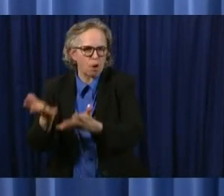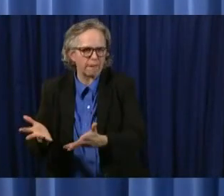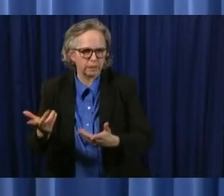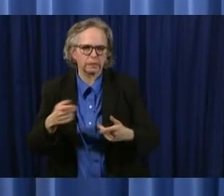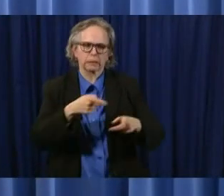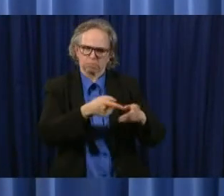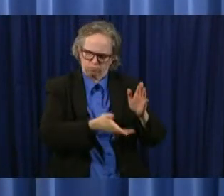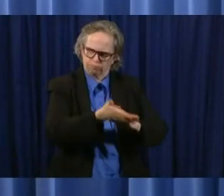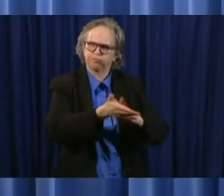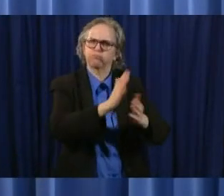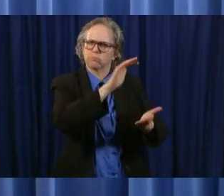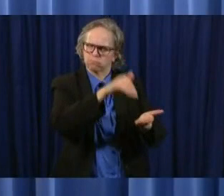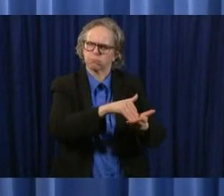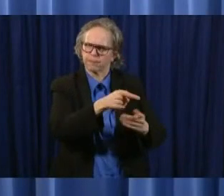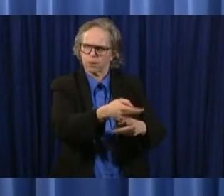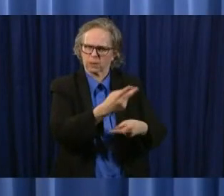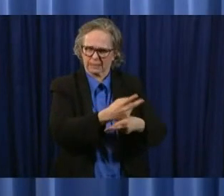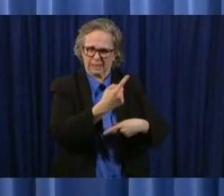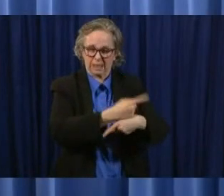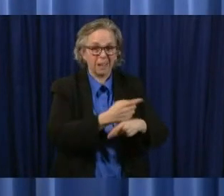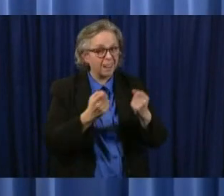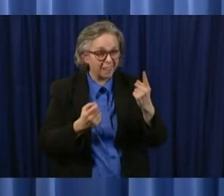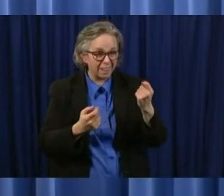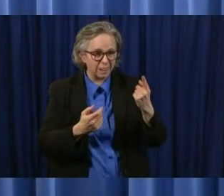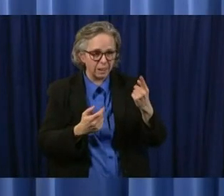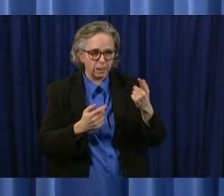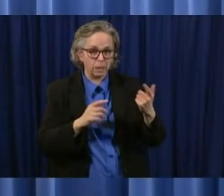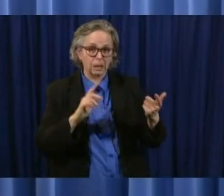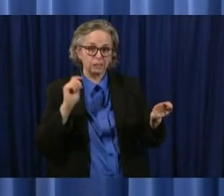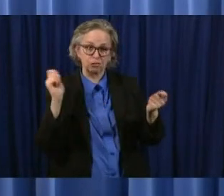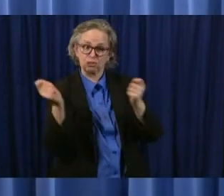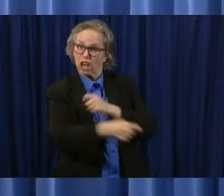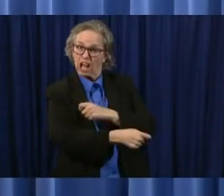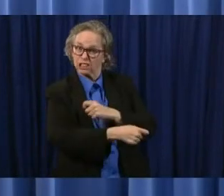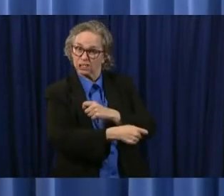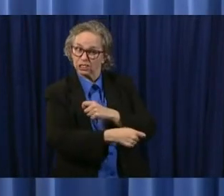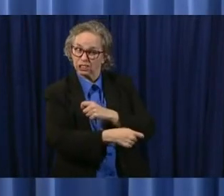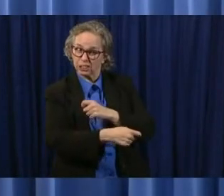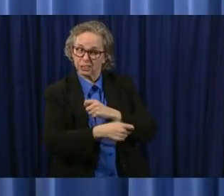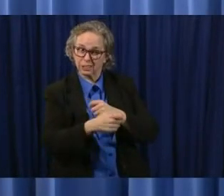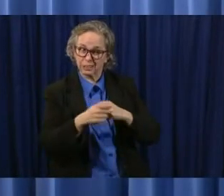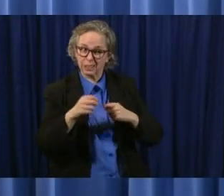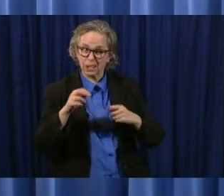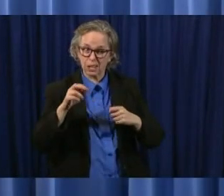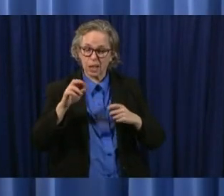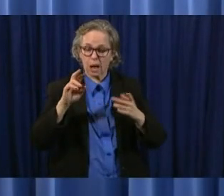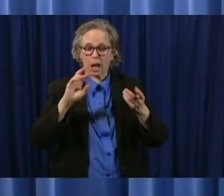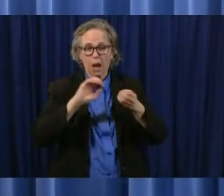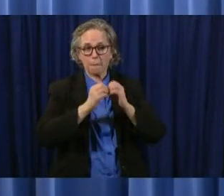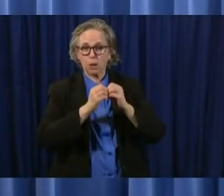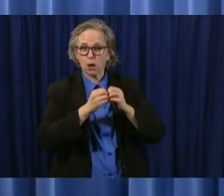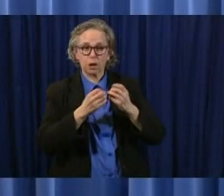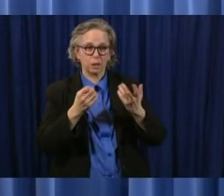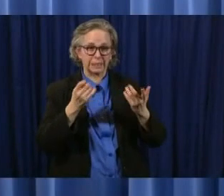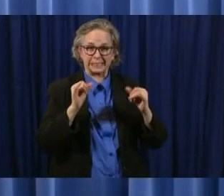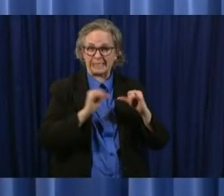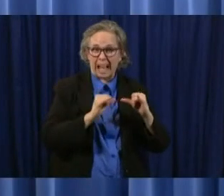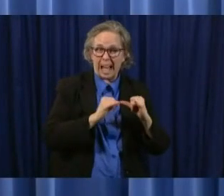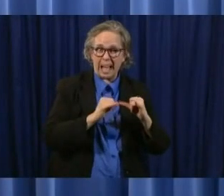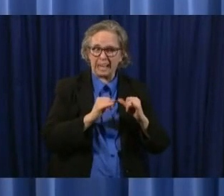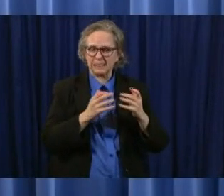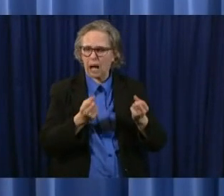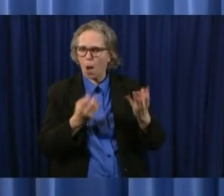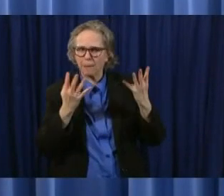we dramatically changed the size of the of the class and so we we cut that down significantly now obviously